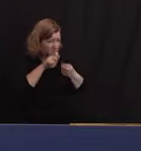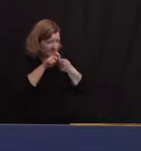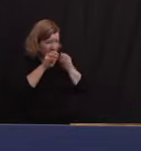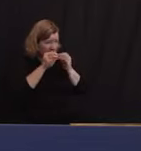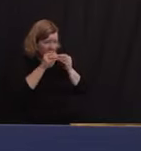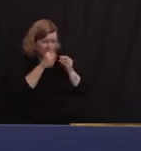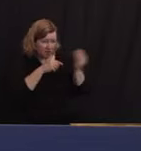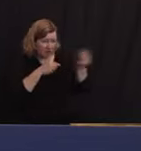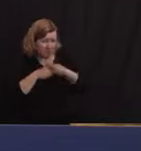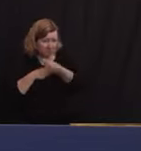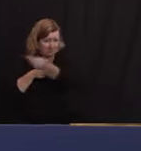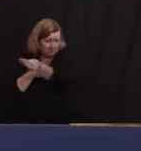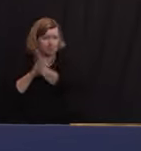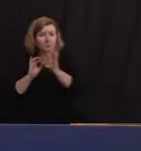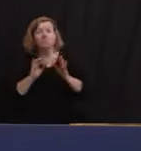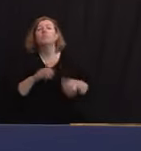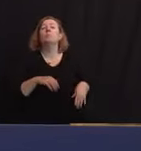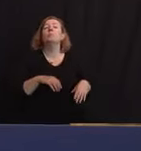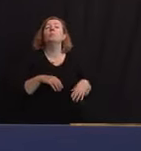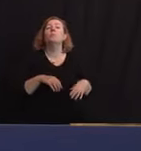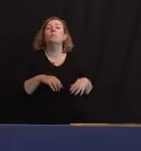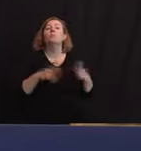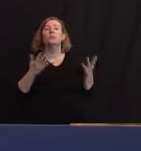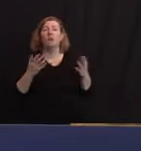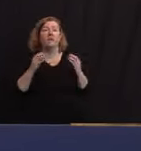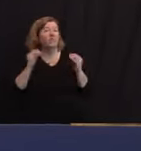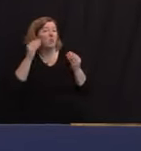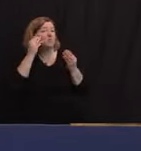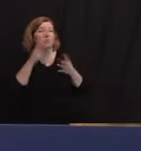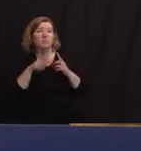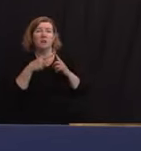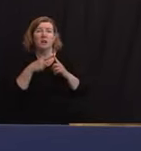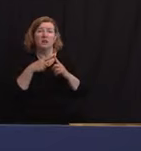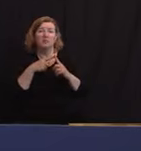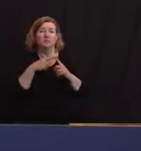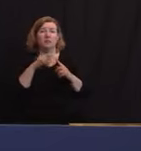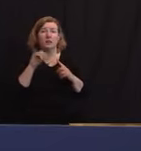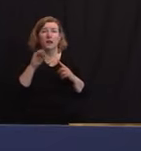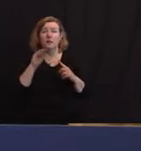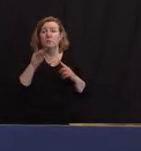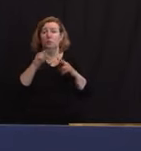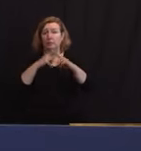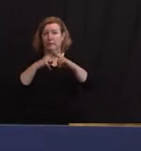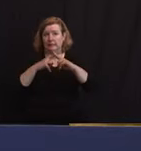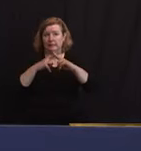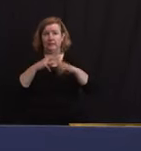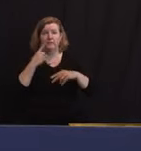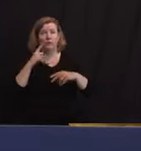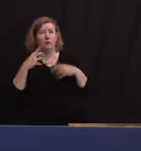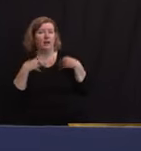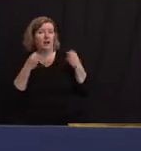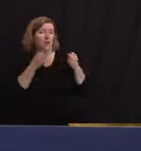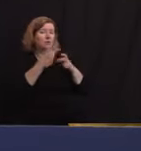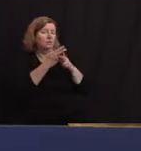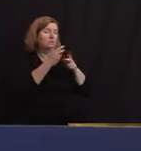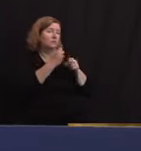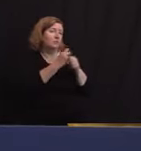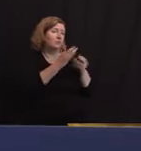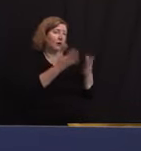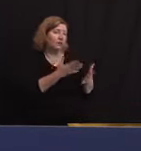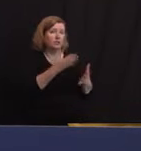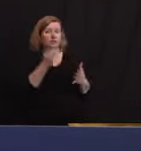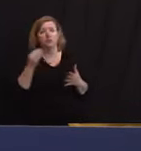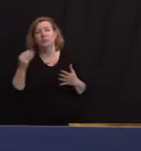No comment. Not no comment. I've got no insight on the immunity. I've got no insight in terms of any steps we might take, but I also am not